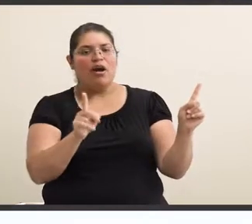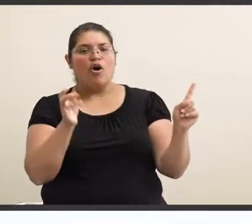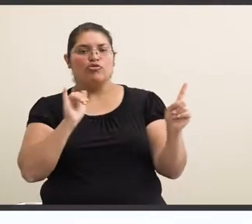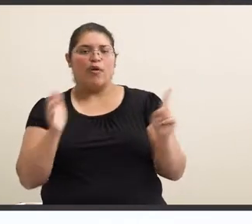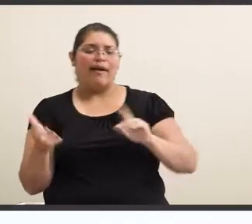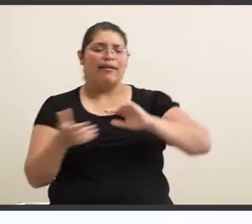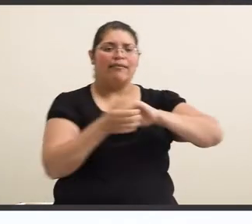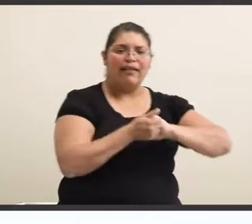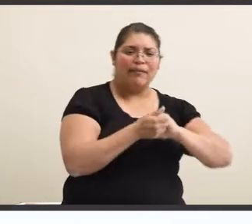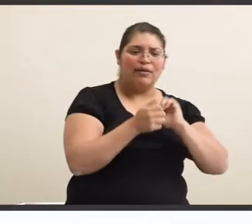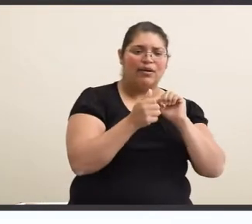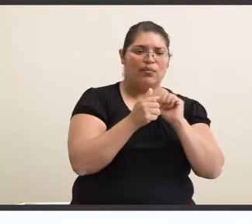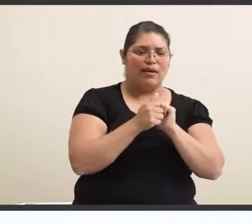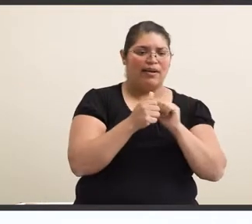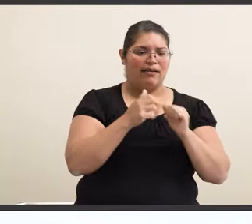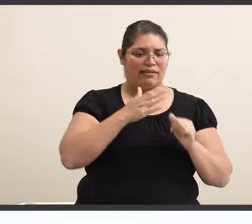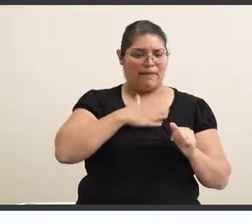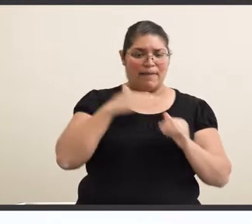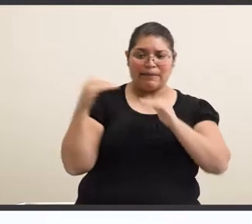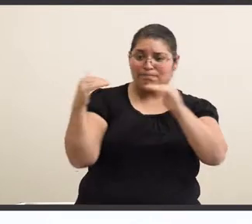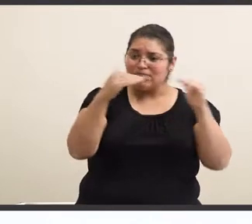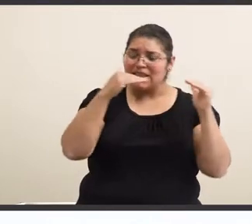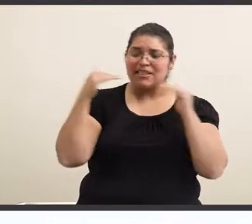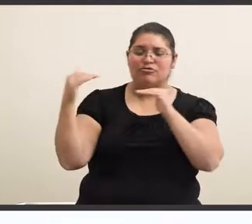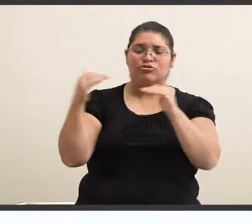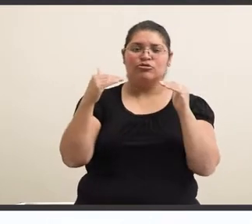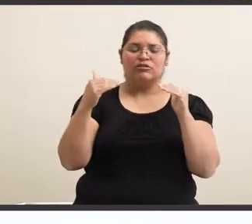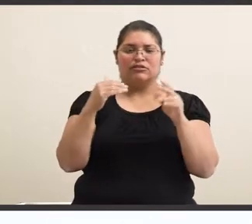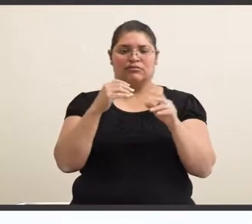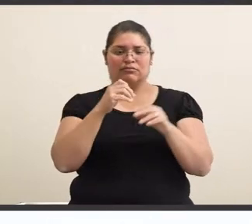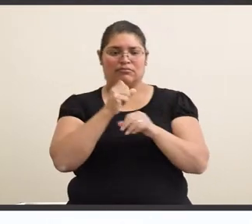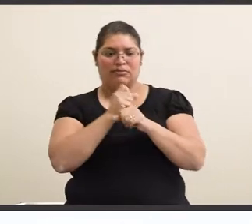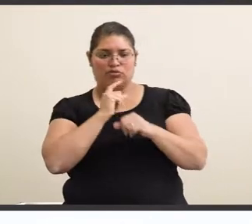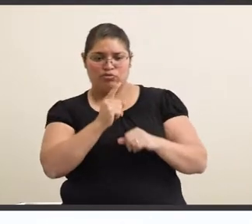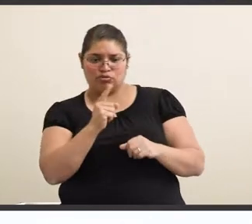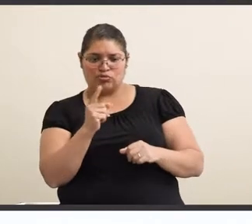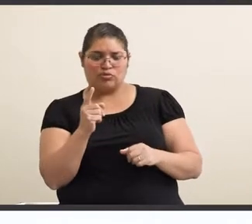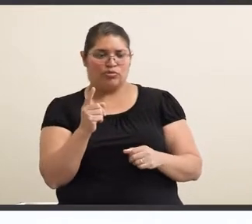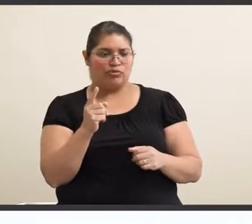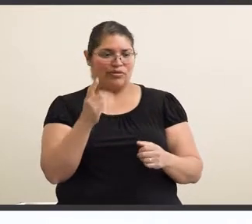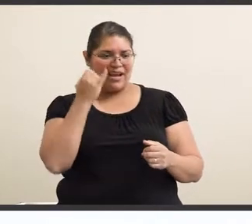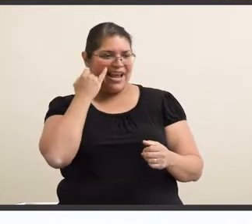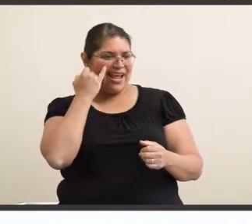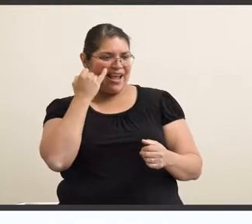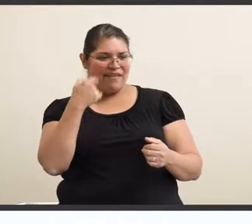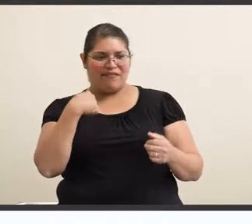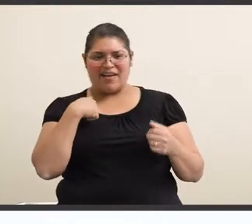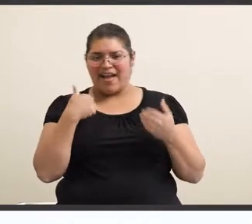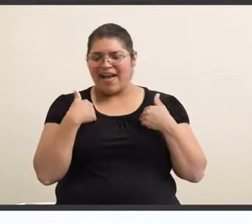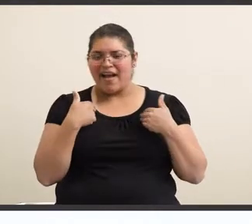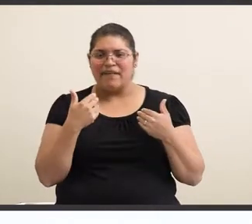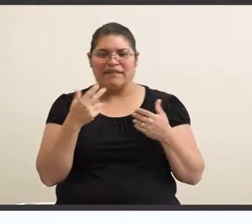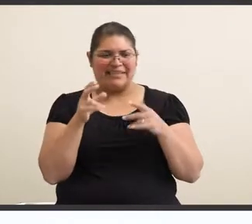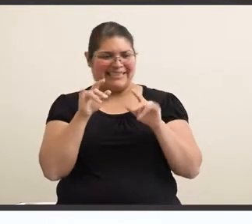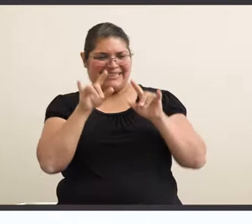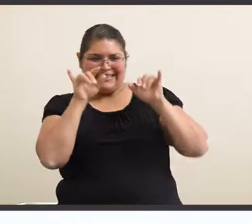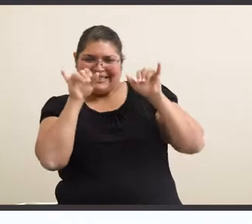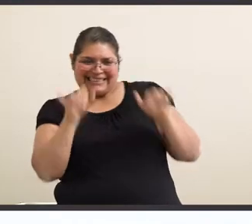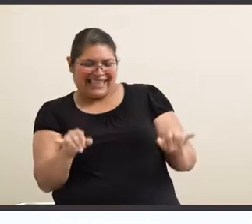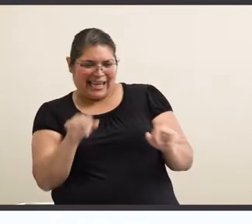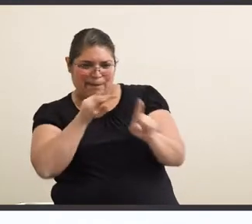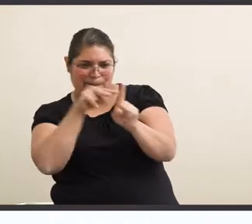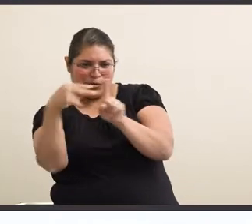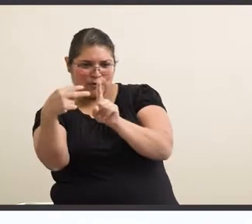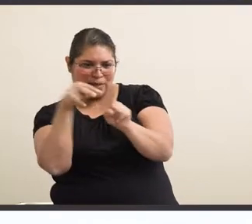with my peers to ensure that even if I have the same perspective,